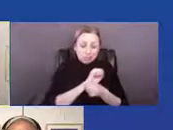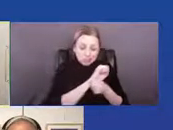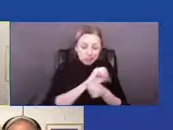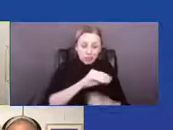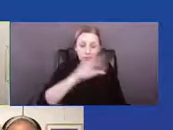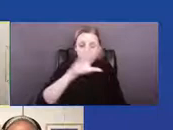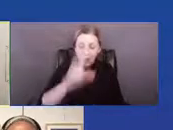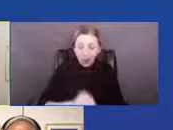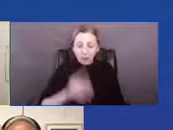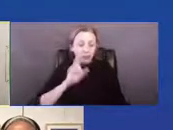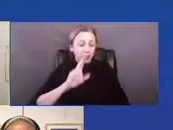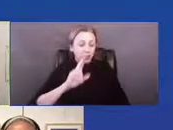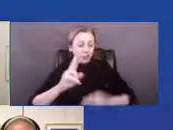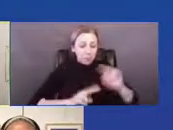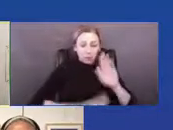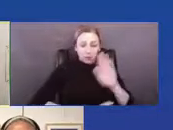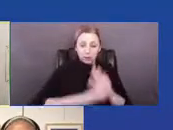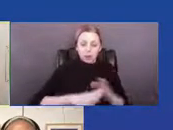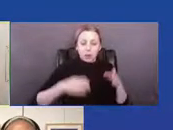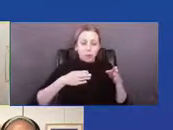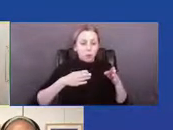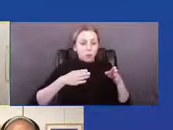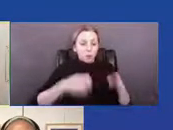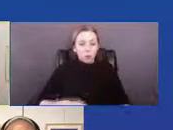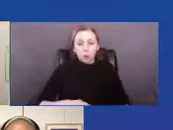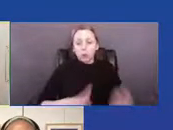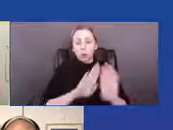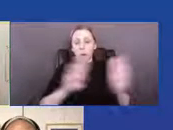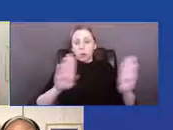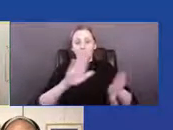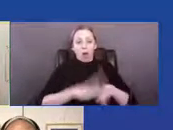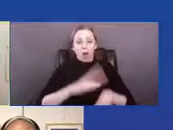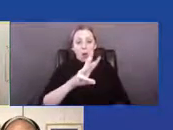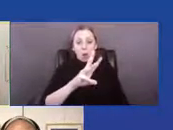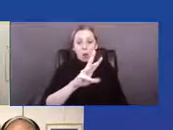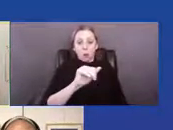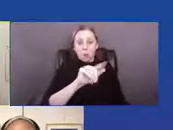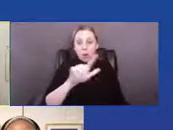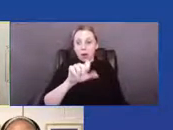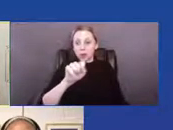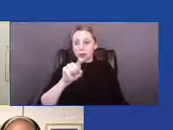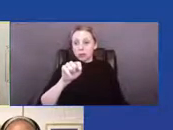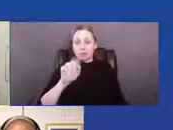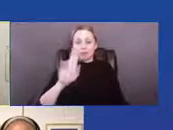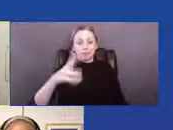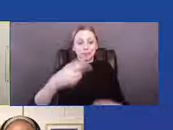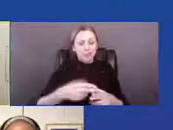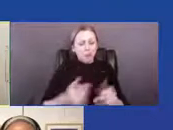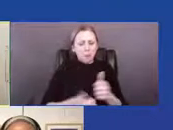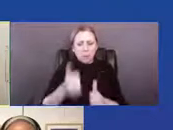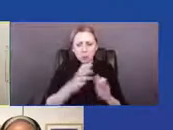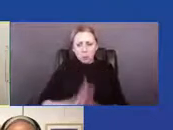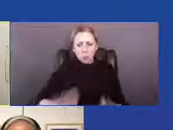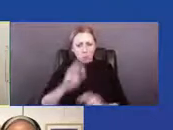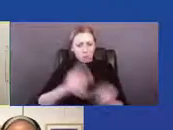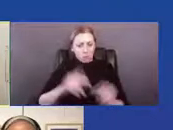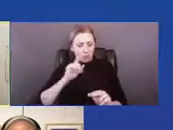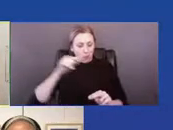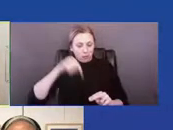the docks, the wall that gives Wall Street its name, as well as most of the important buildings of the early city.